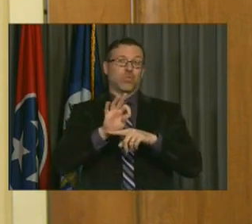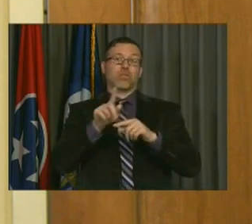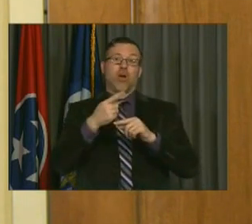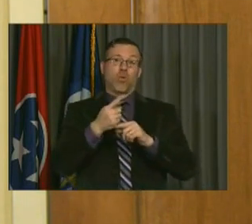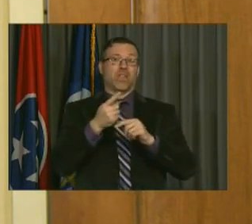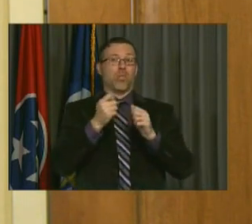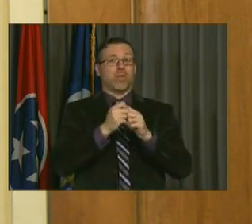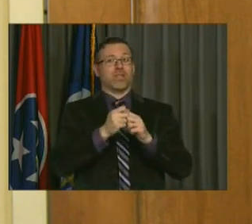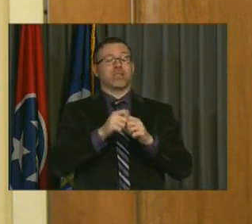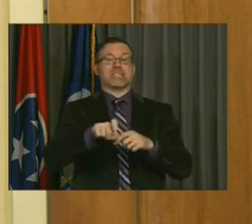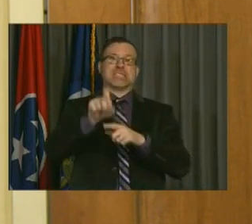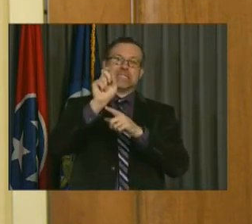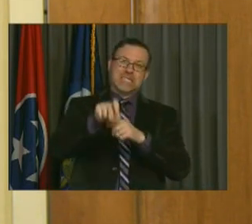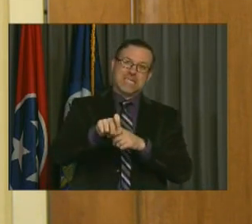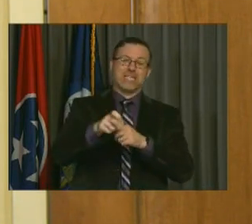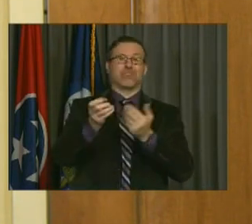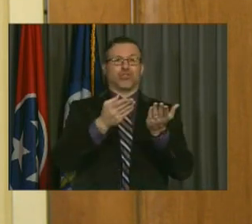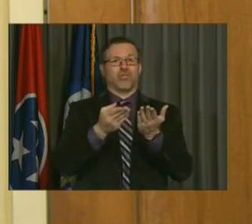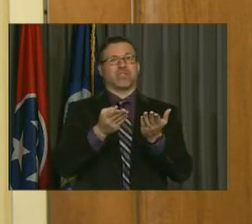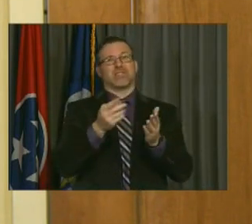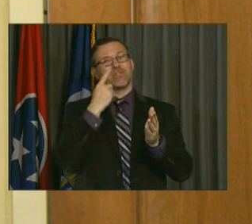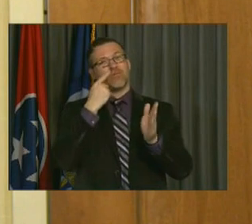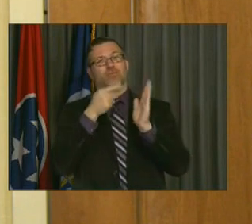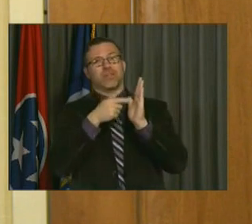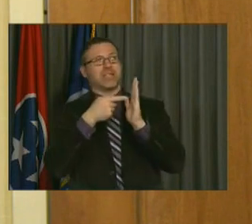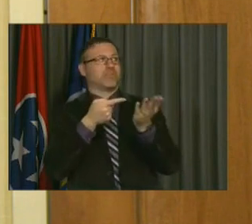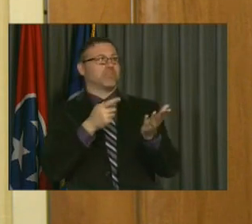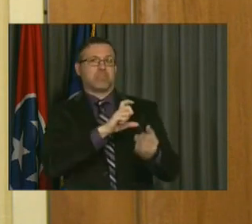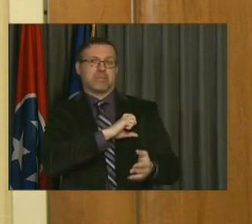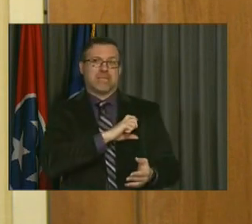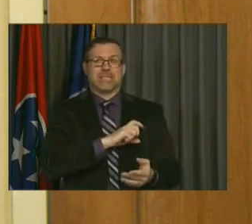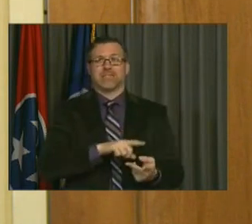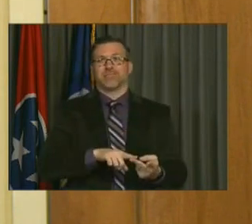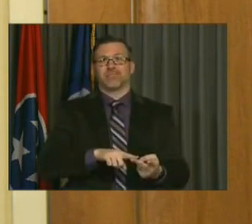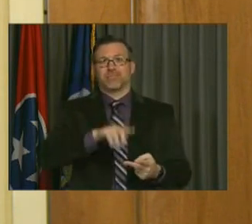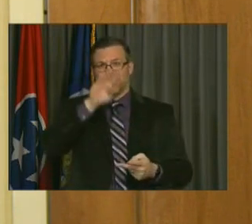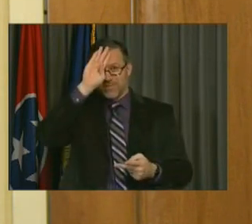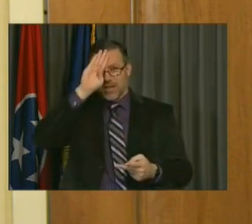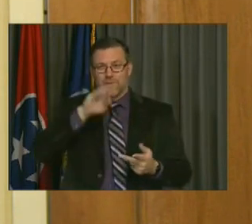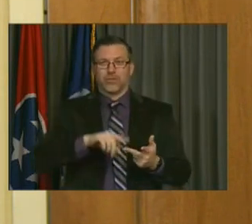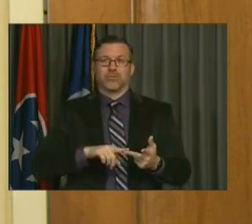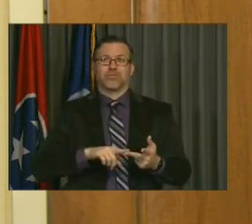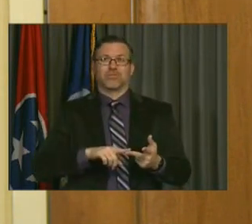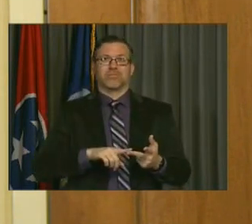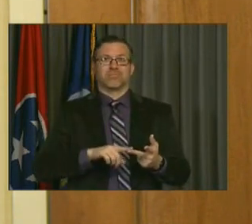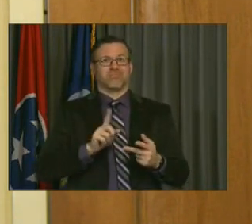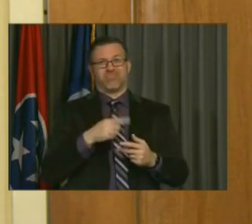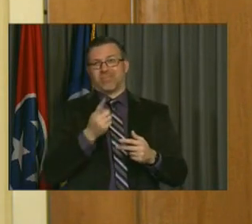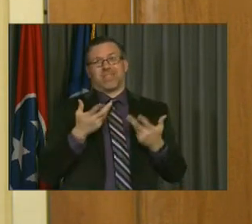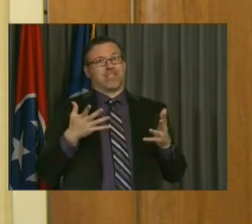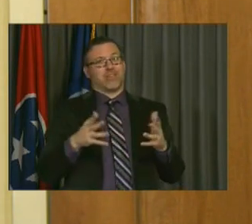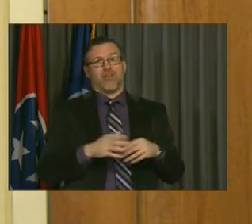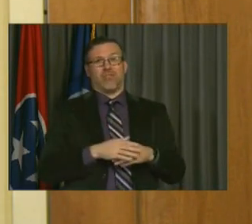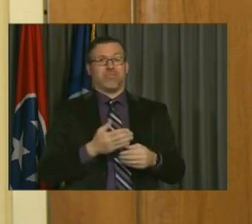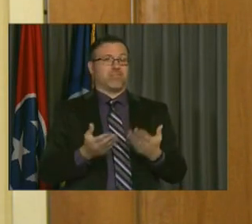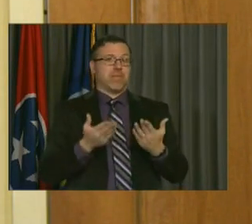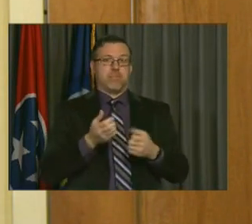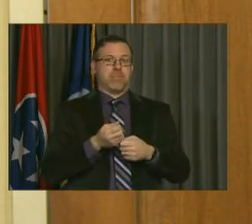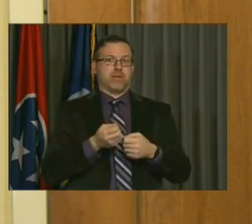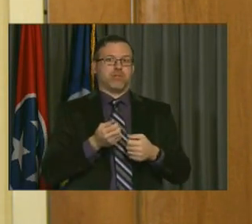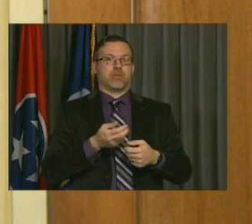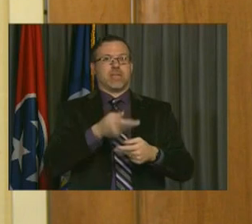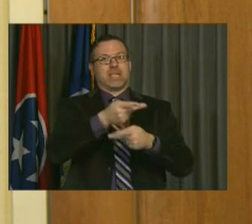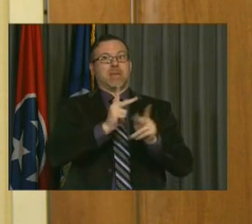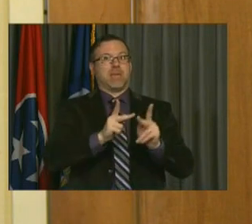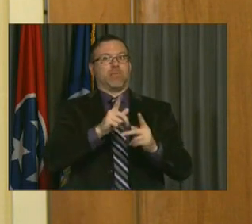or fire, you know, other emergency things and things we just have to have to hold some sort of, you know, civil unrest at bay.